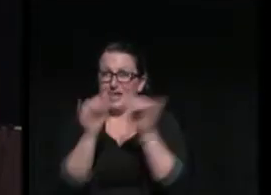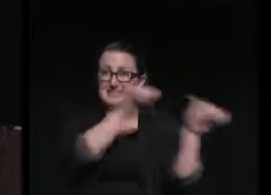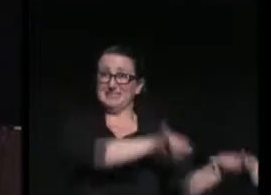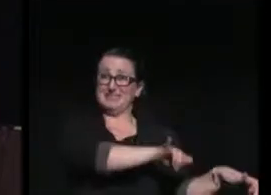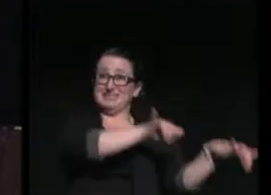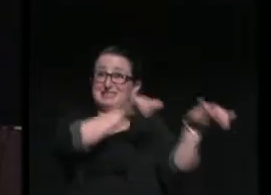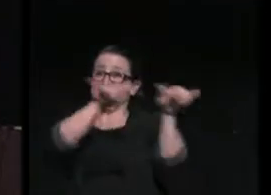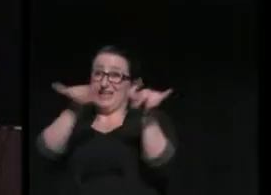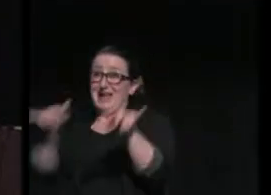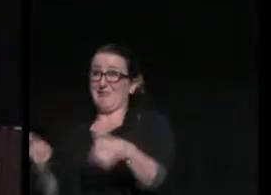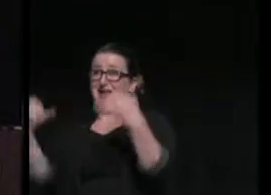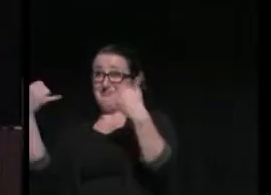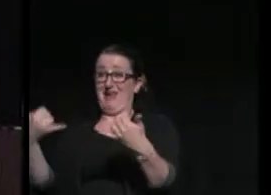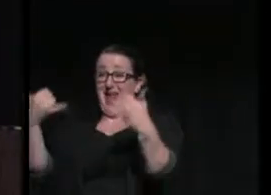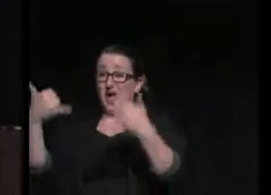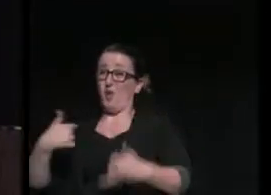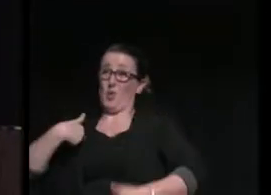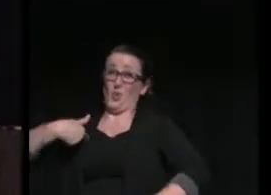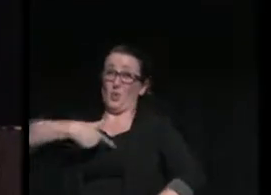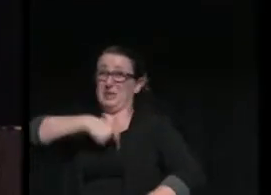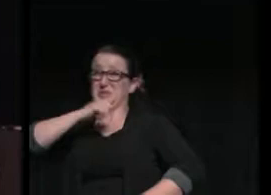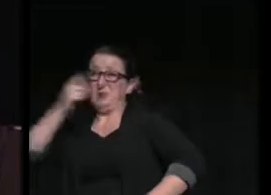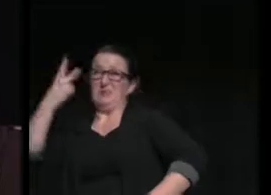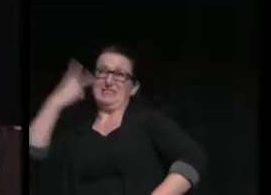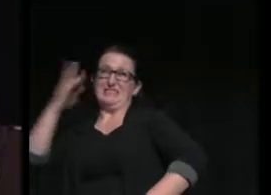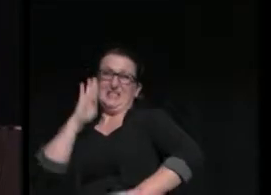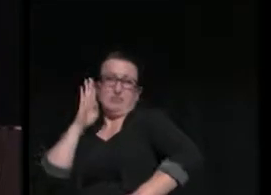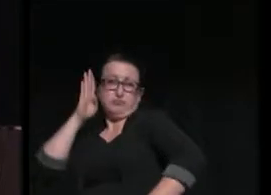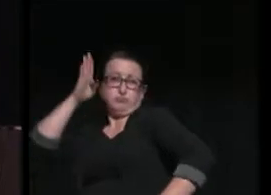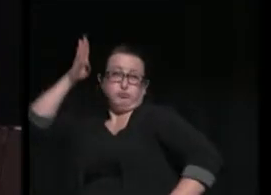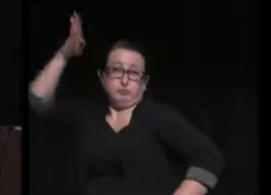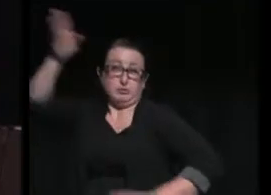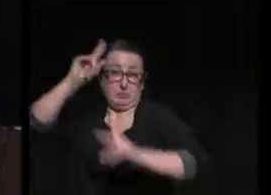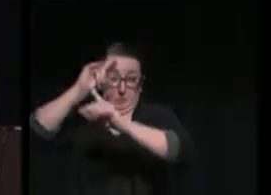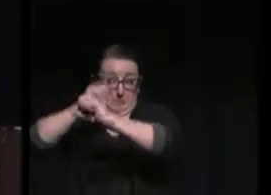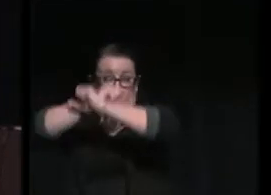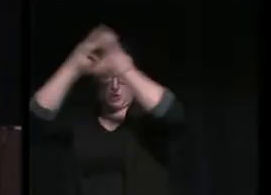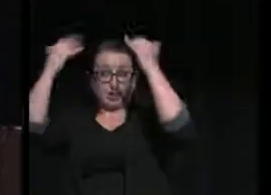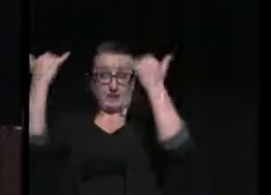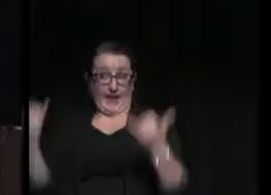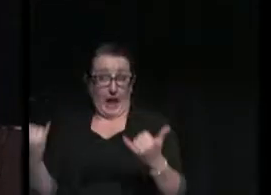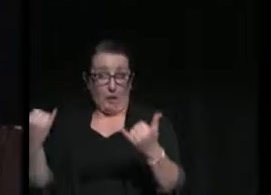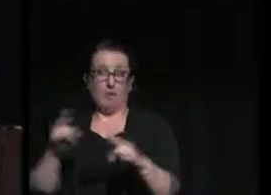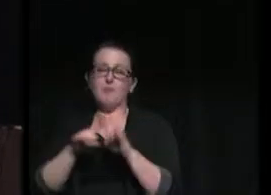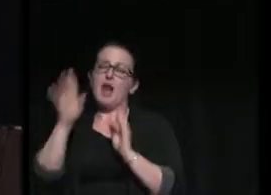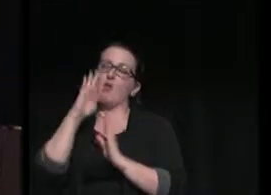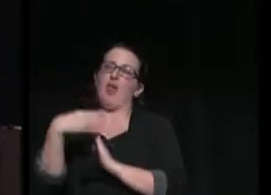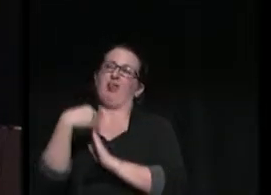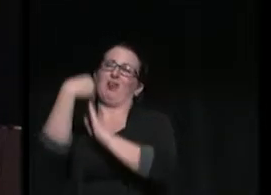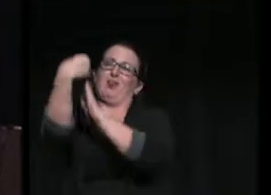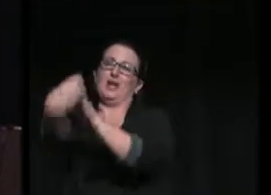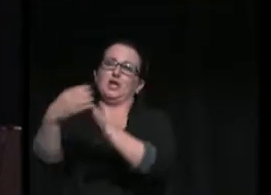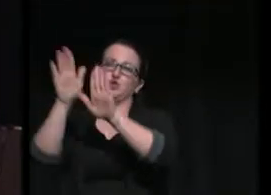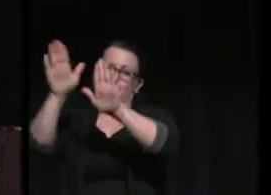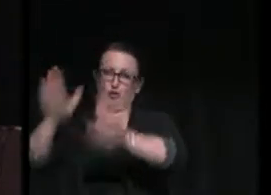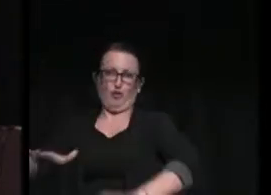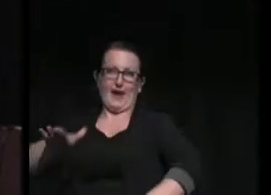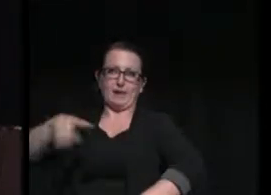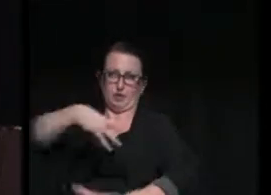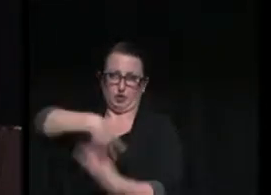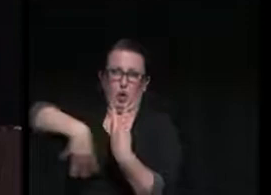we may not recognize it admittedly at the moment, will almost certainly lead us as well to great social change.